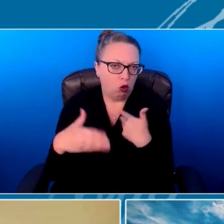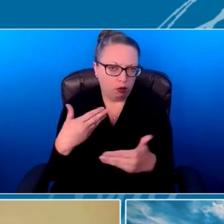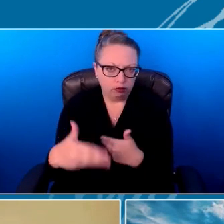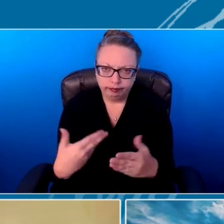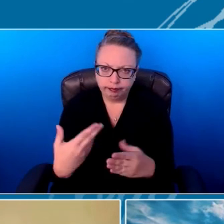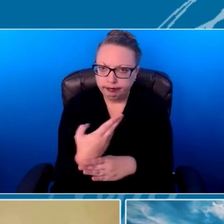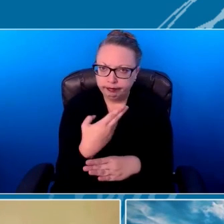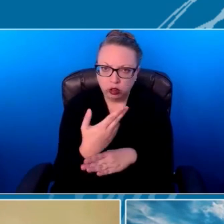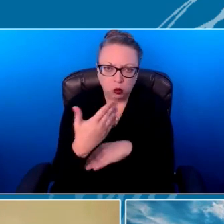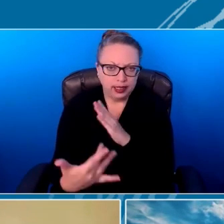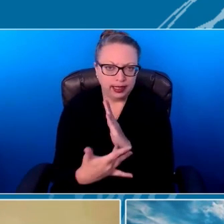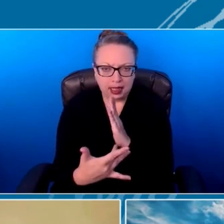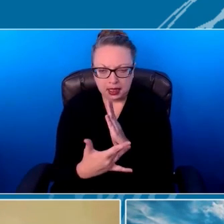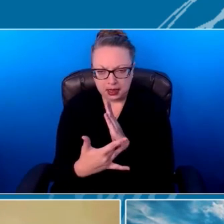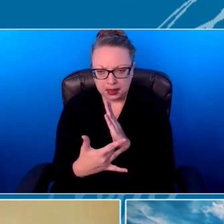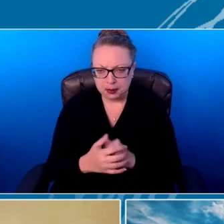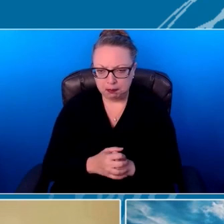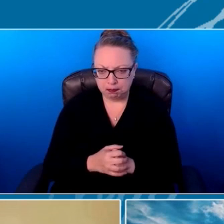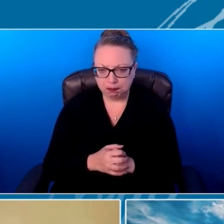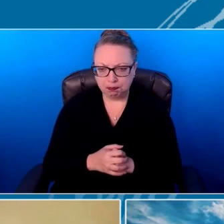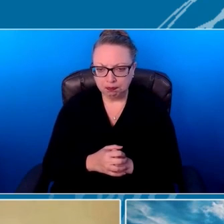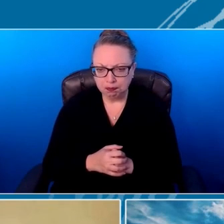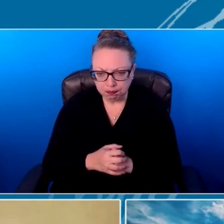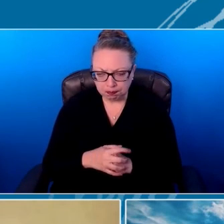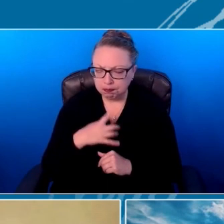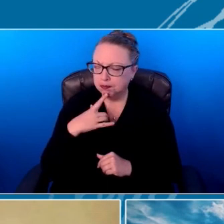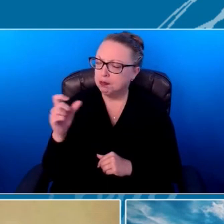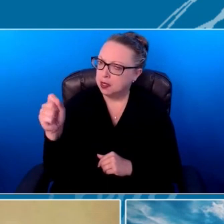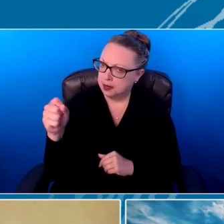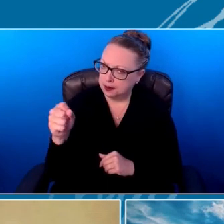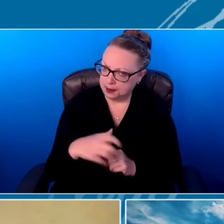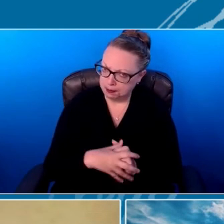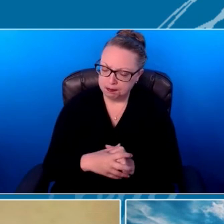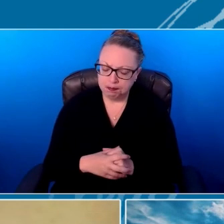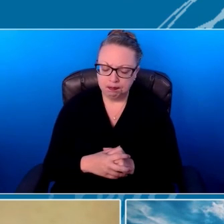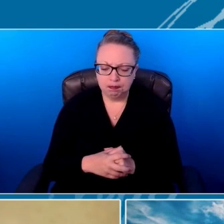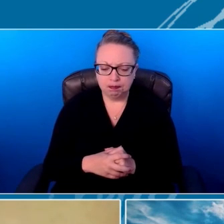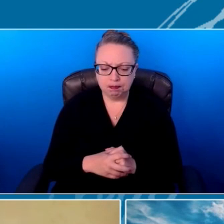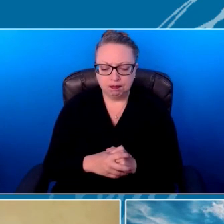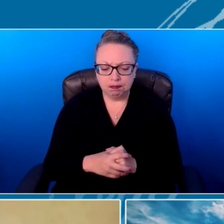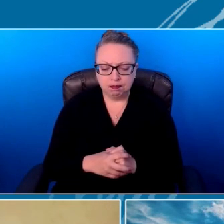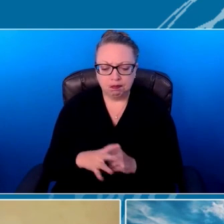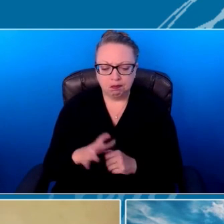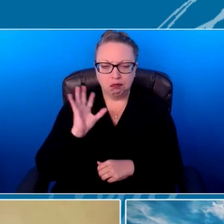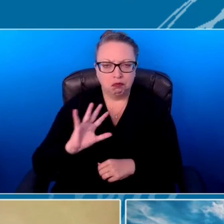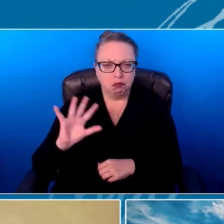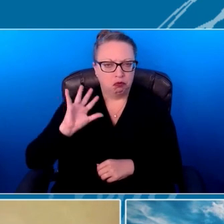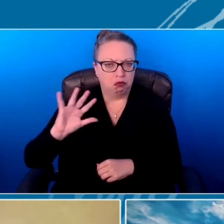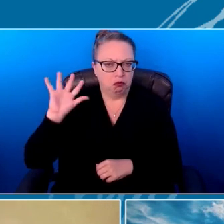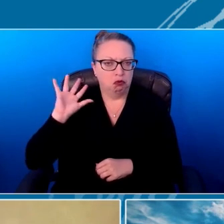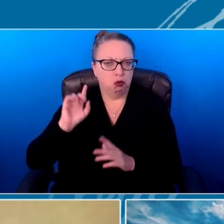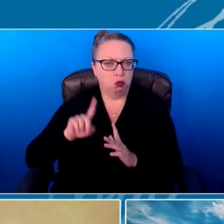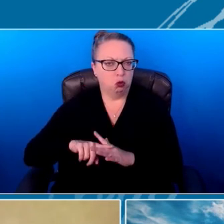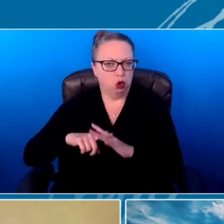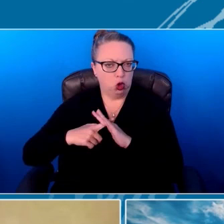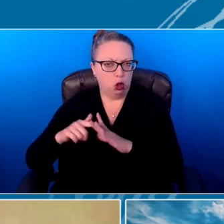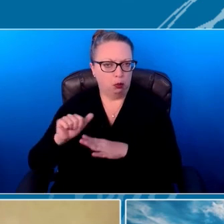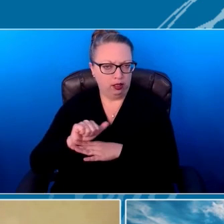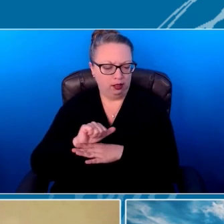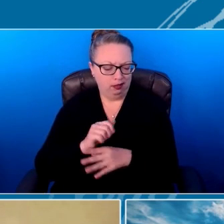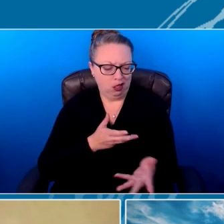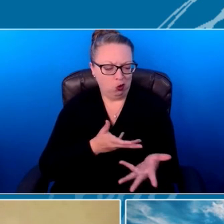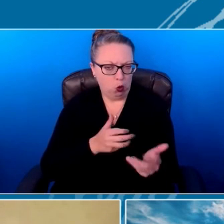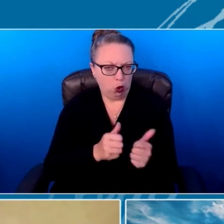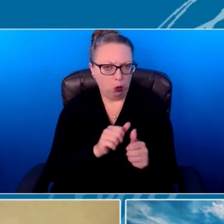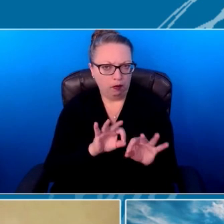Absolutely. So when I was working with families in my early days of practice, now when I got out of school